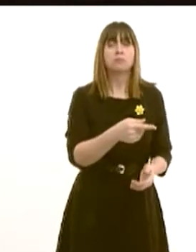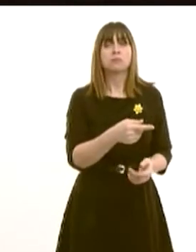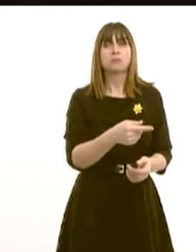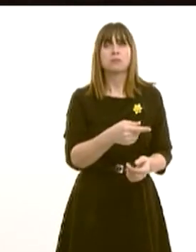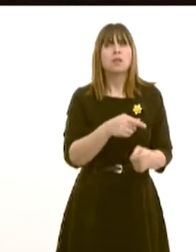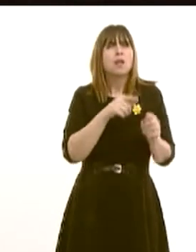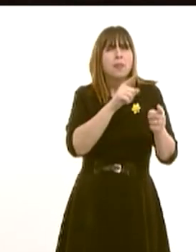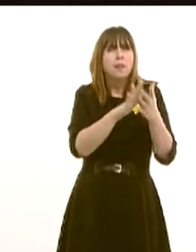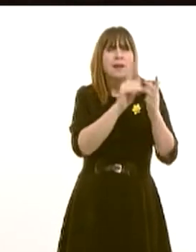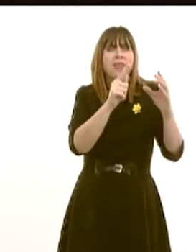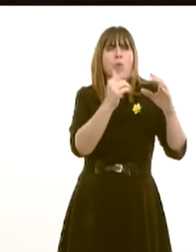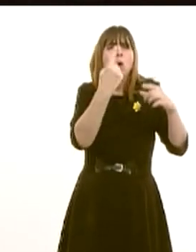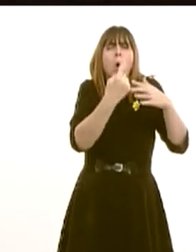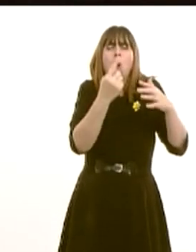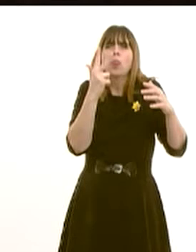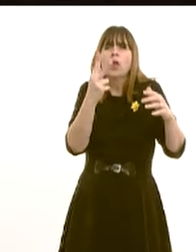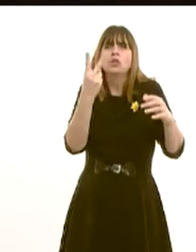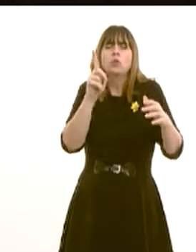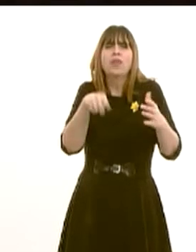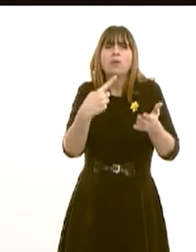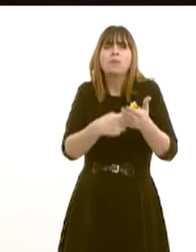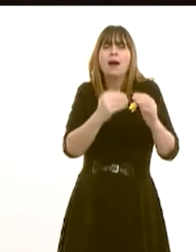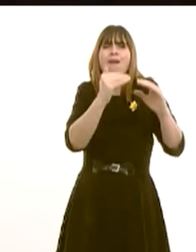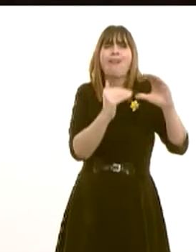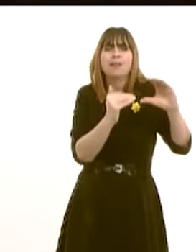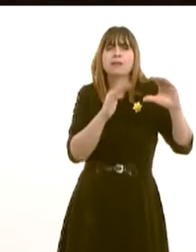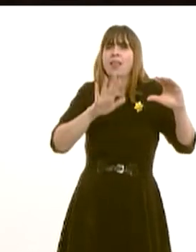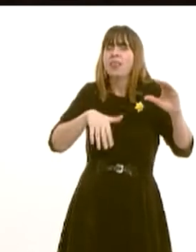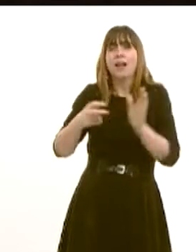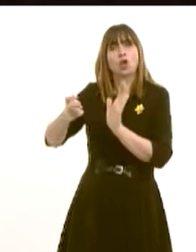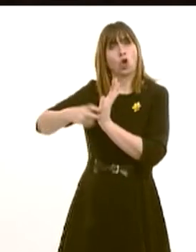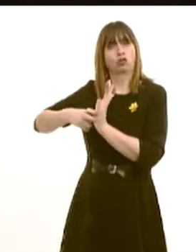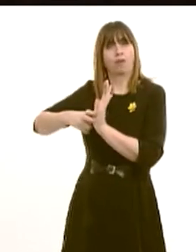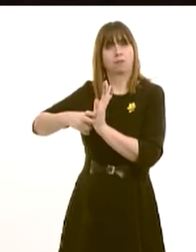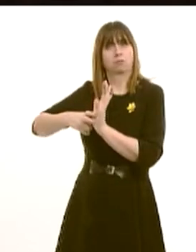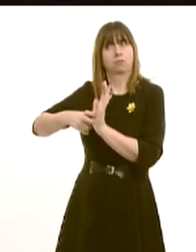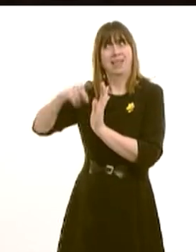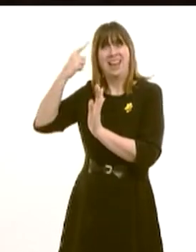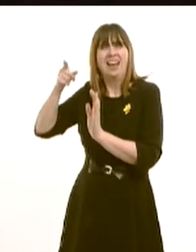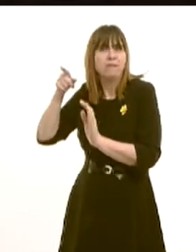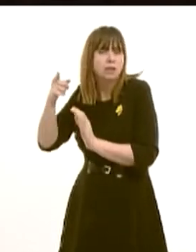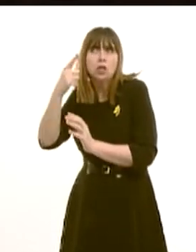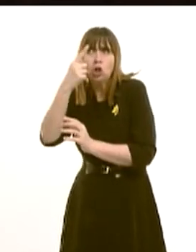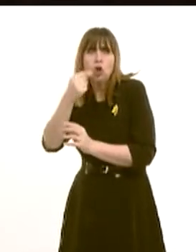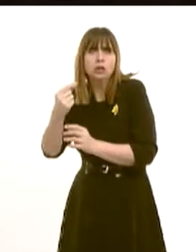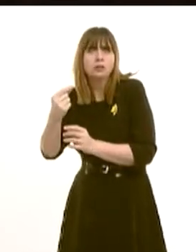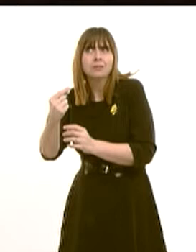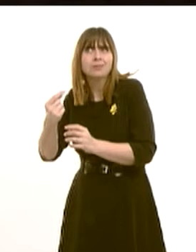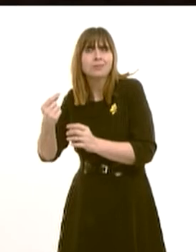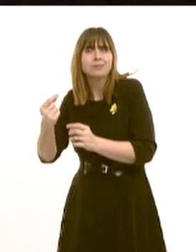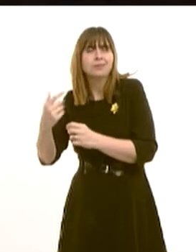some £32,000 less than the contract allowed for had he been in position to